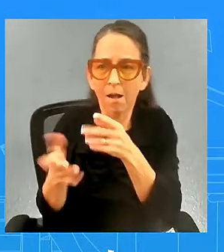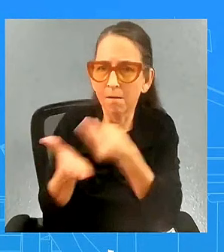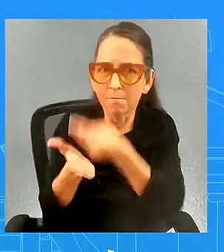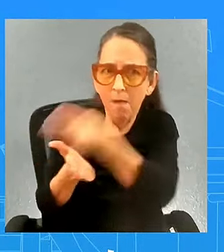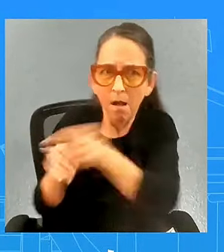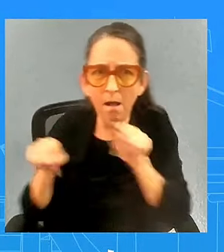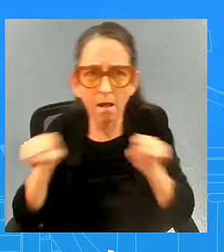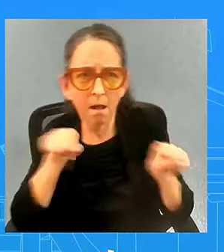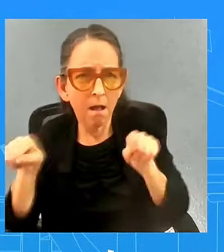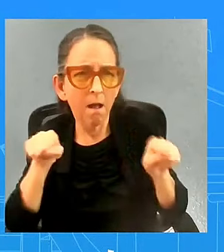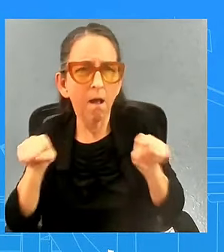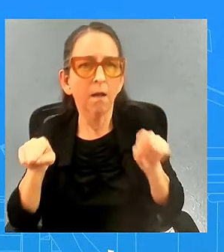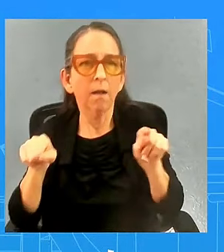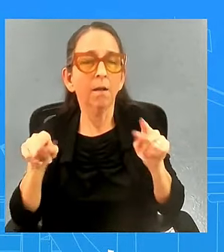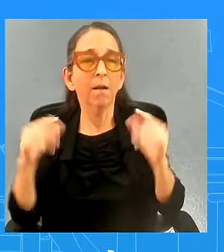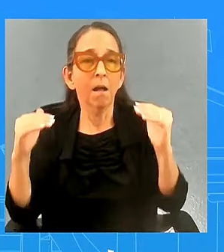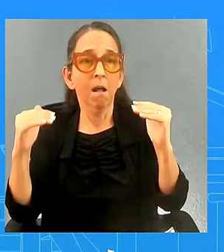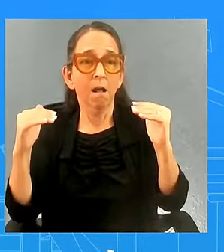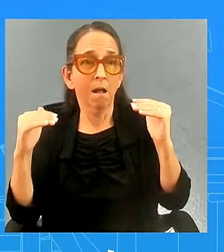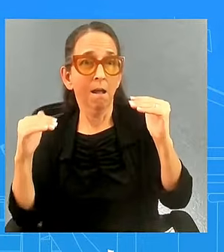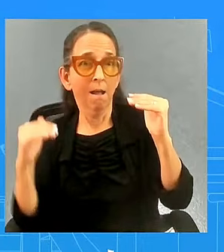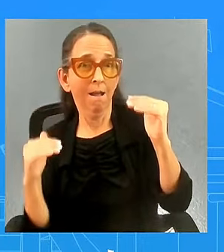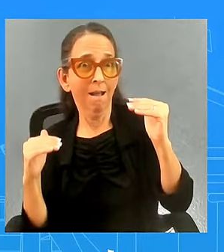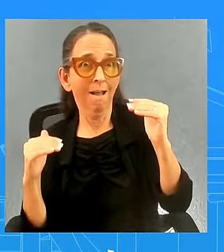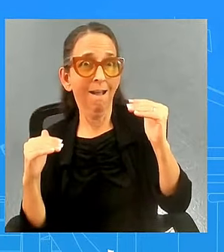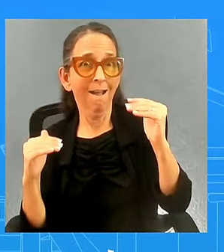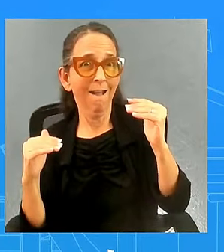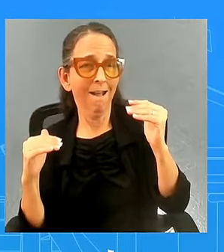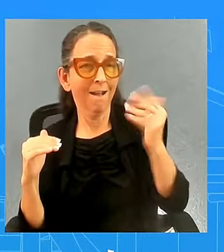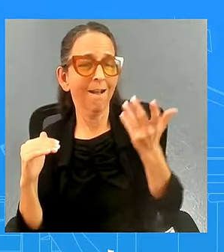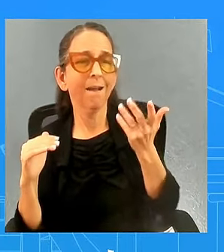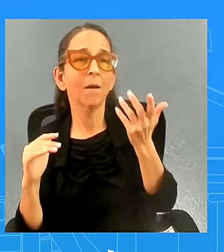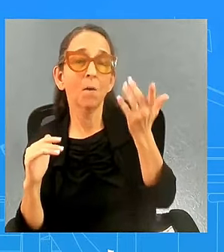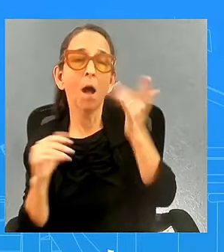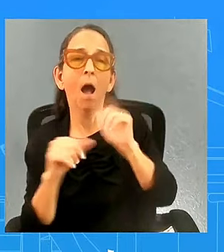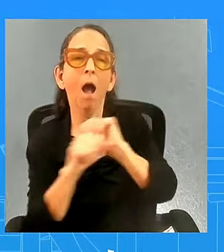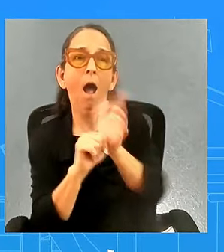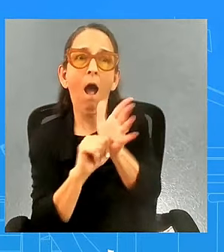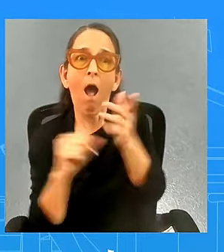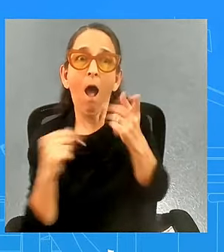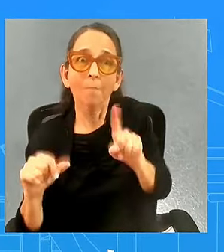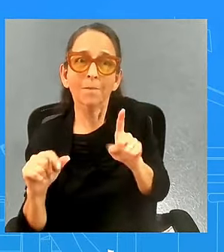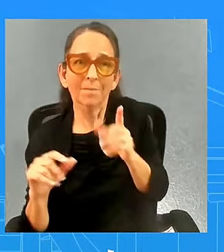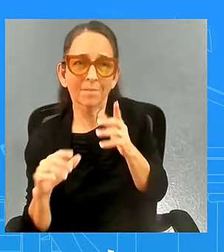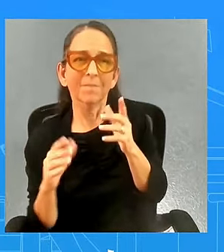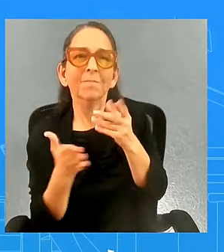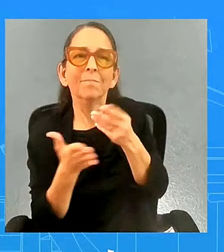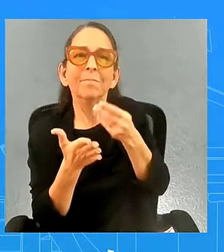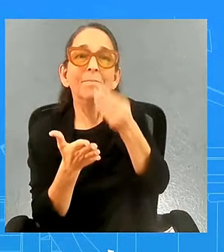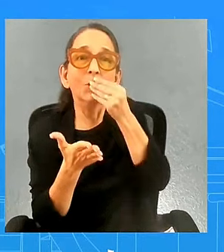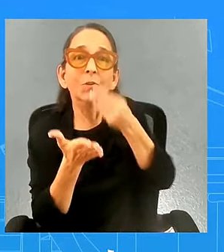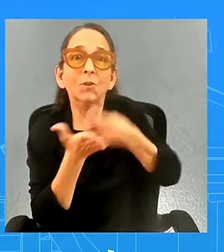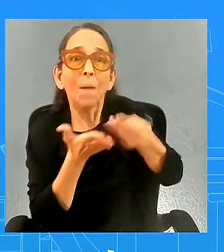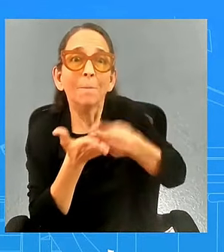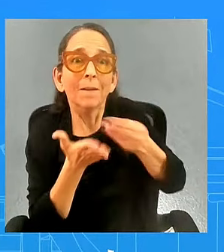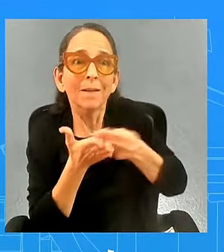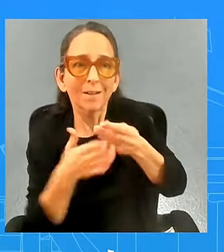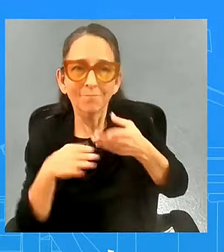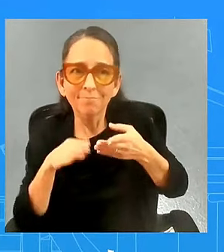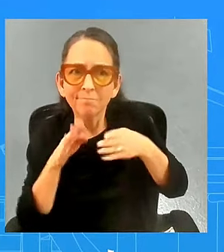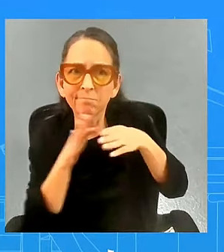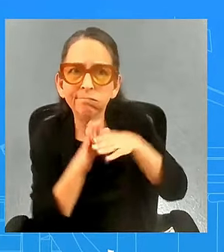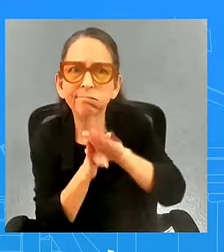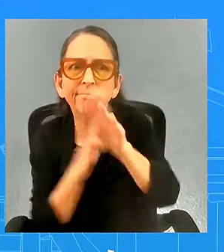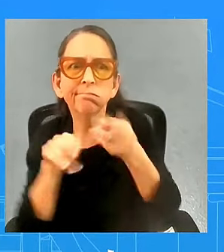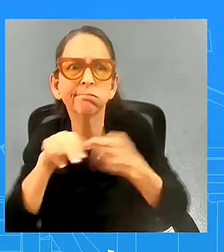than it was before the pandemic right because yes grocery prices have gone up but especially recently wages have gone up more